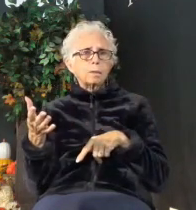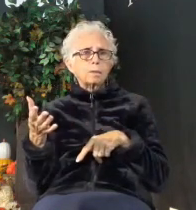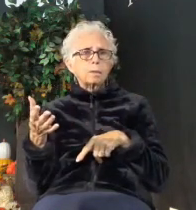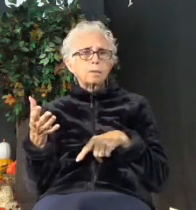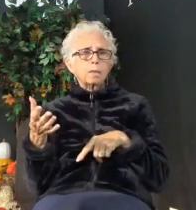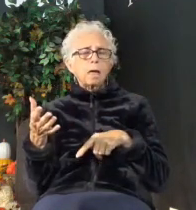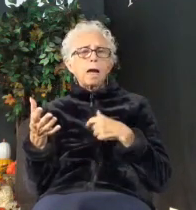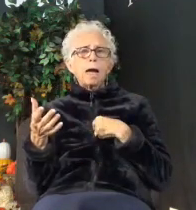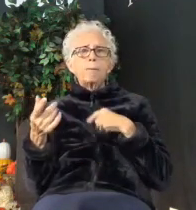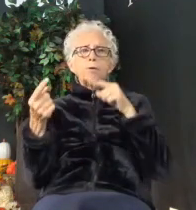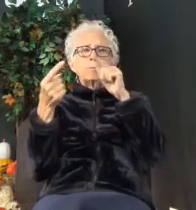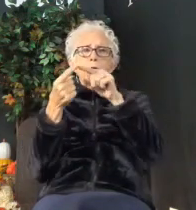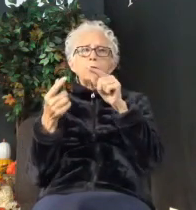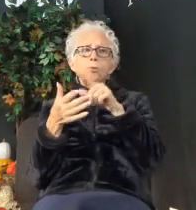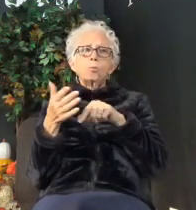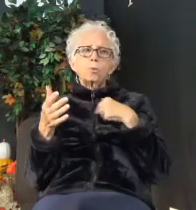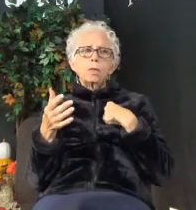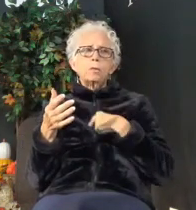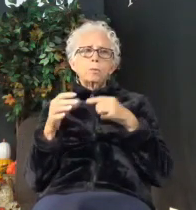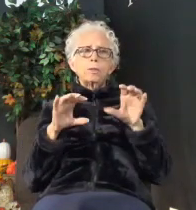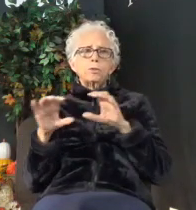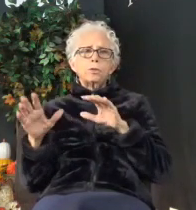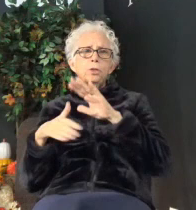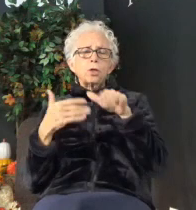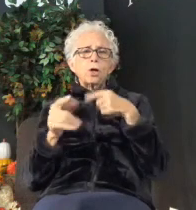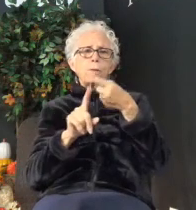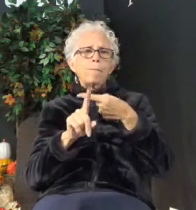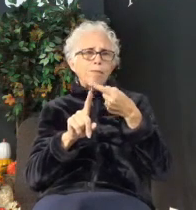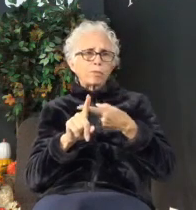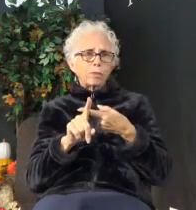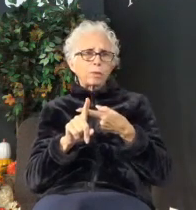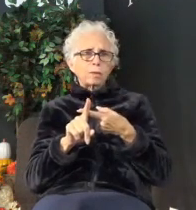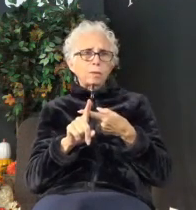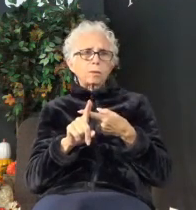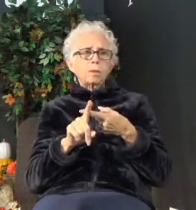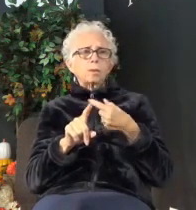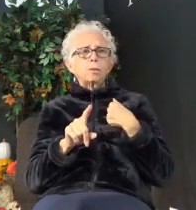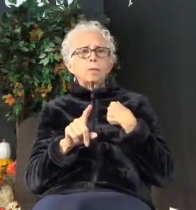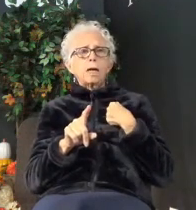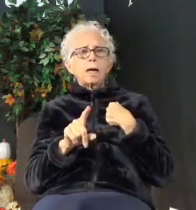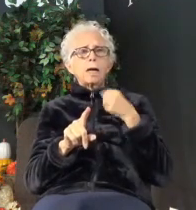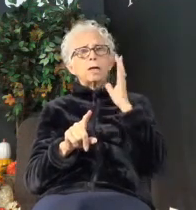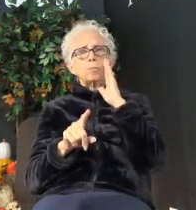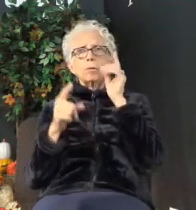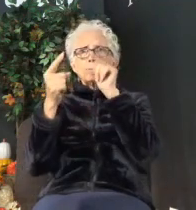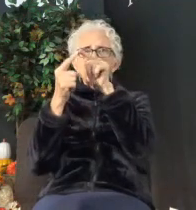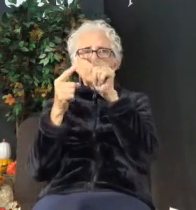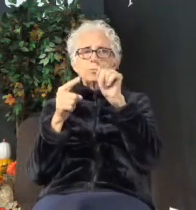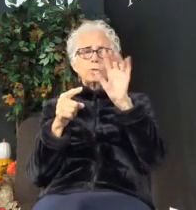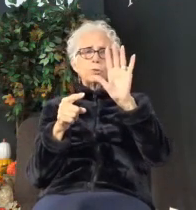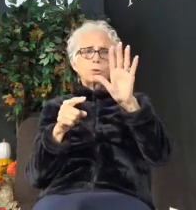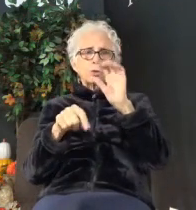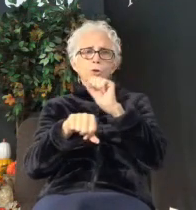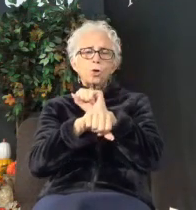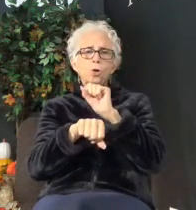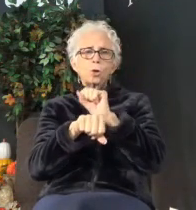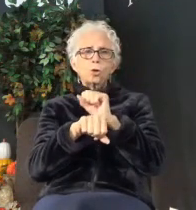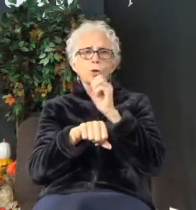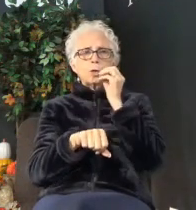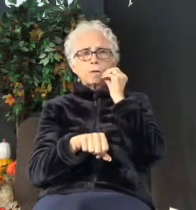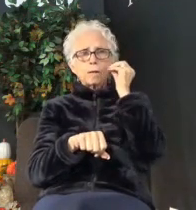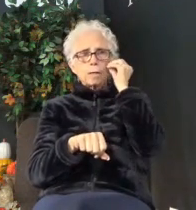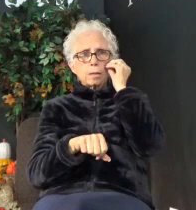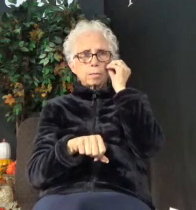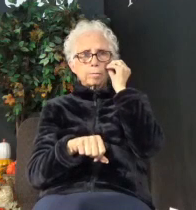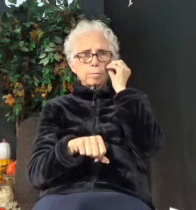point you right back to what we've been doing all month long. I'm going to point you back to your homework. I